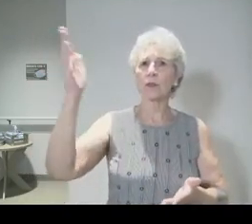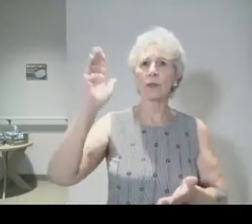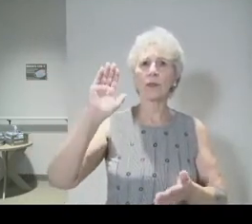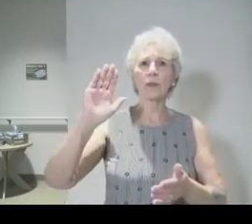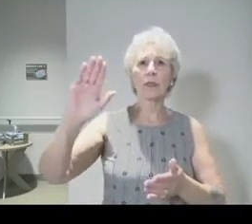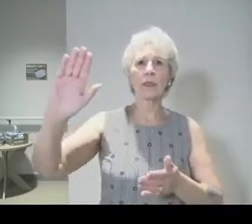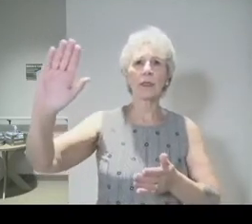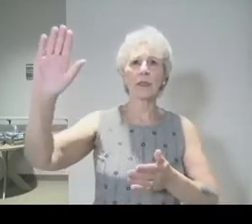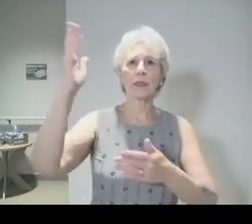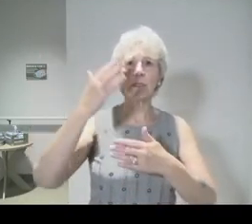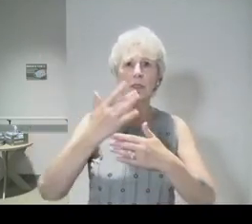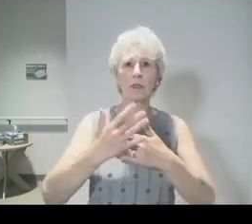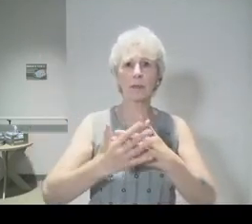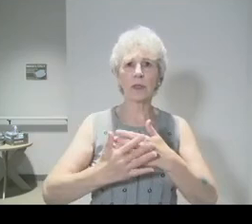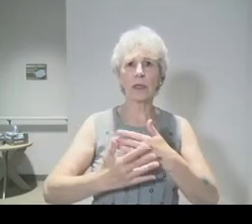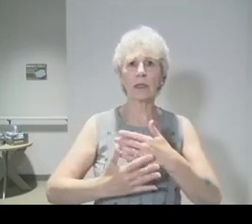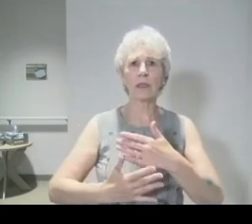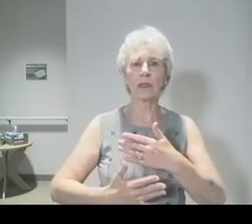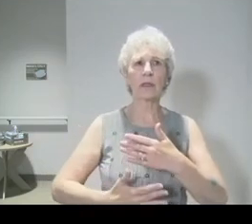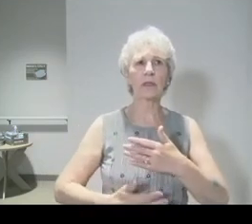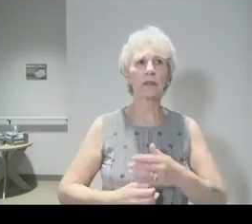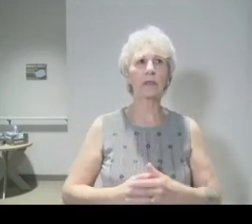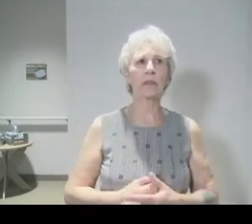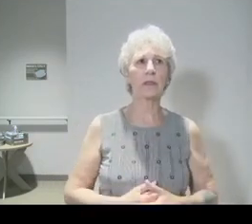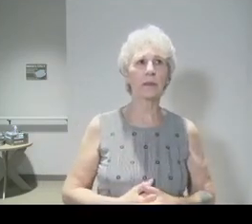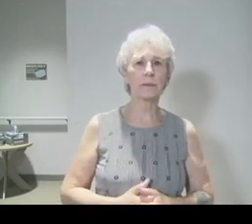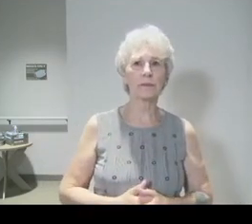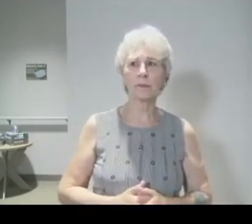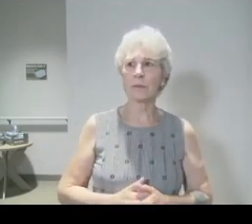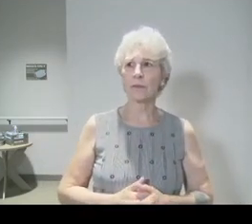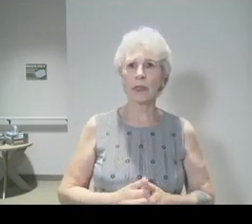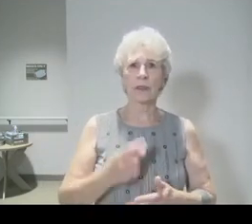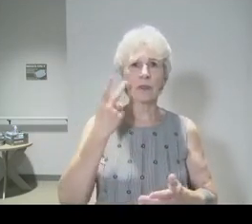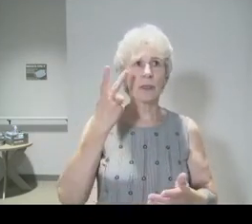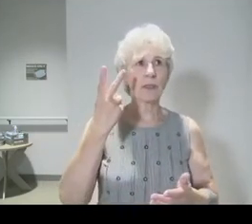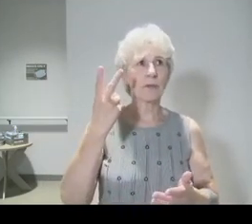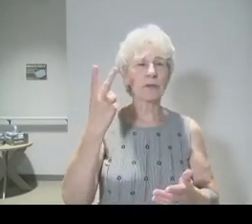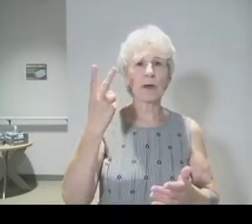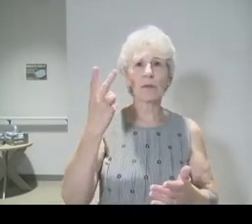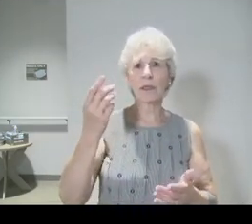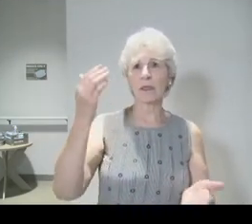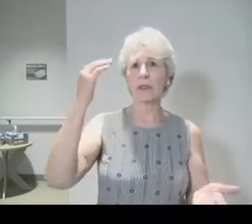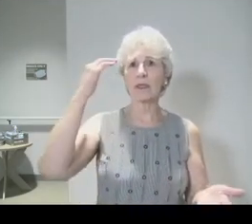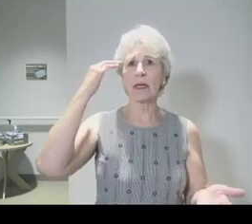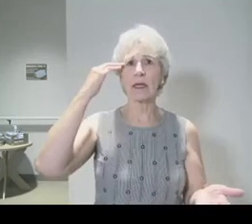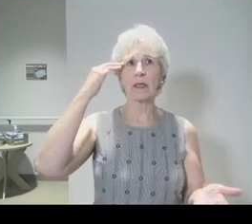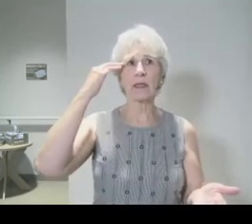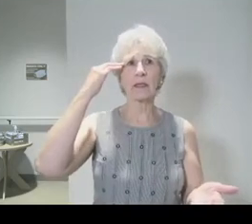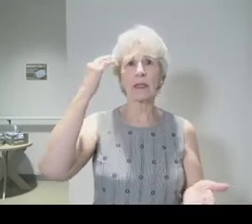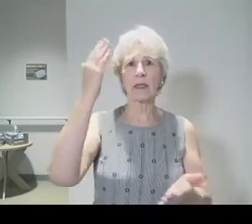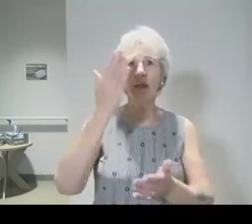his blood. See from his